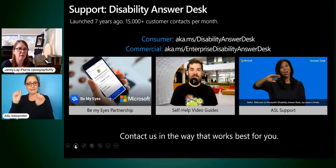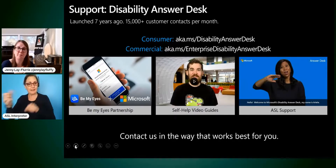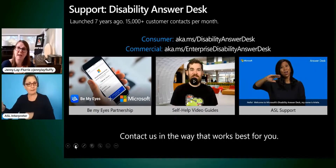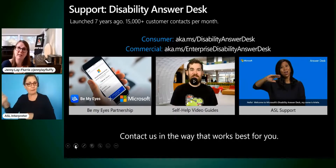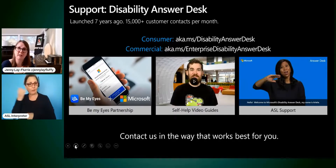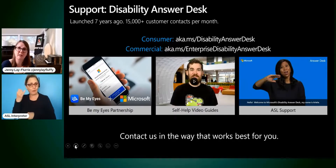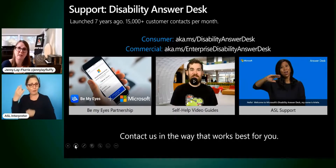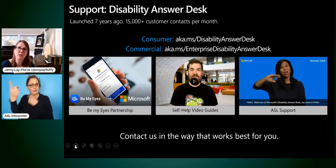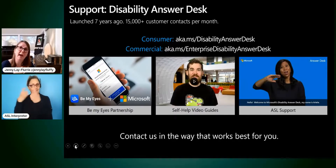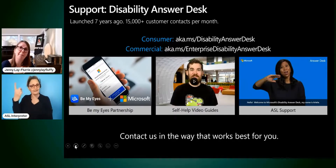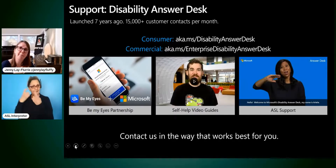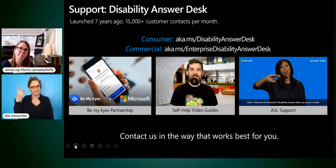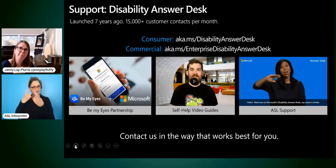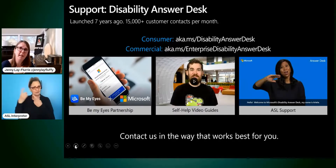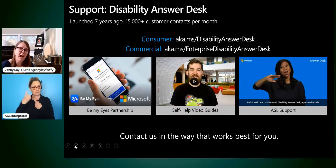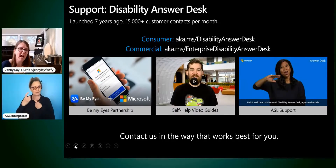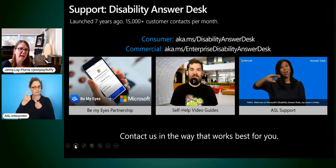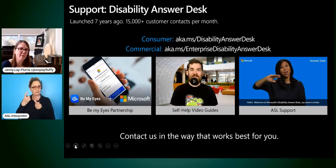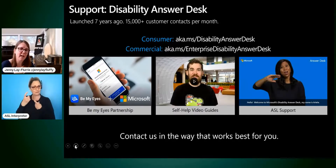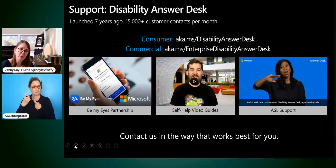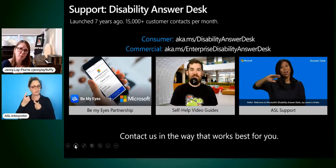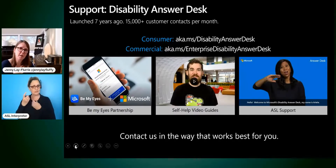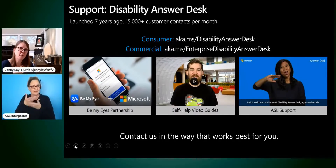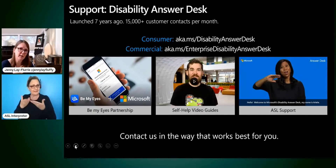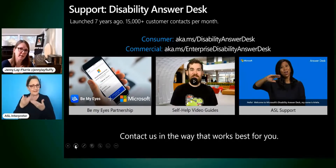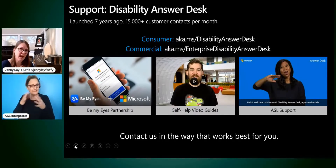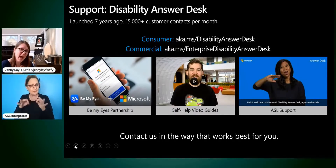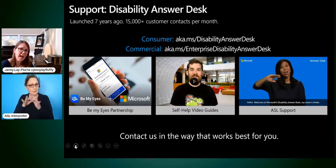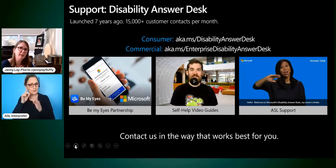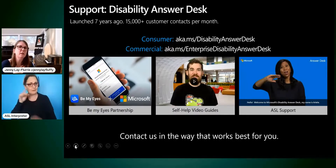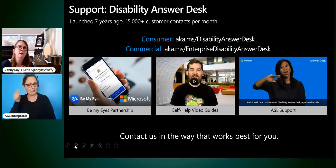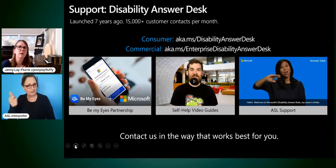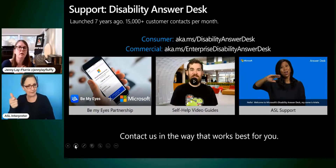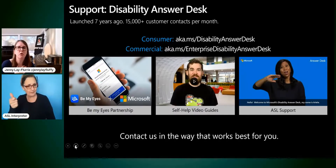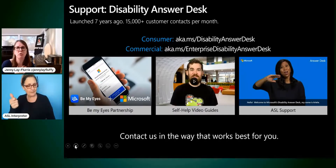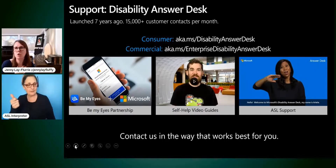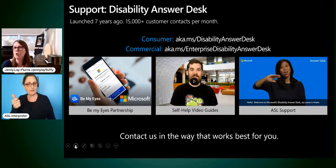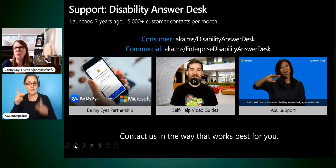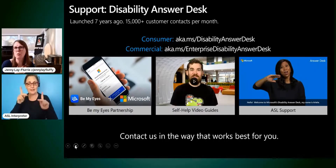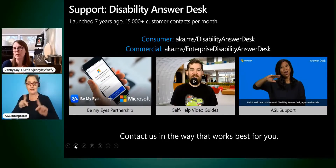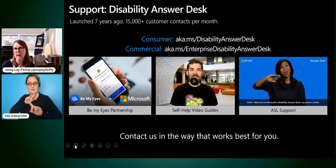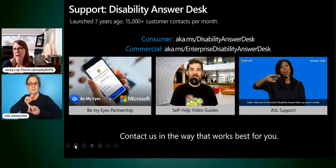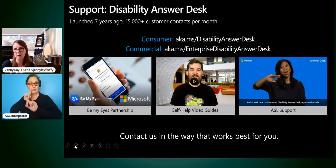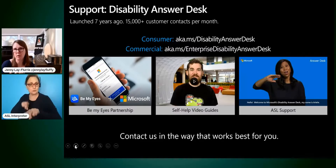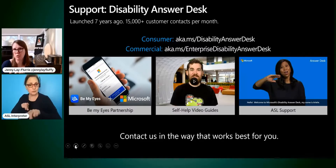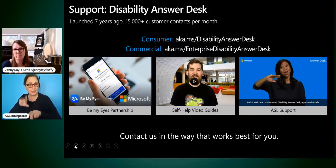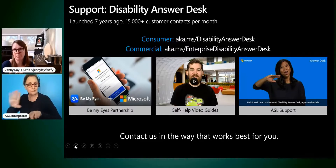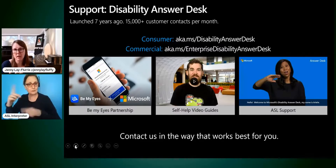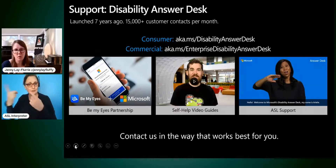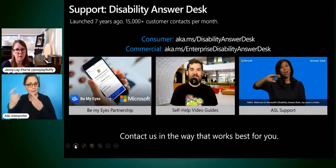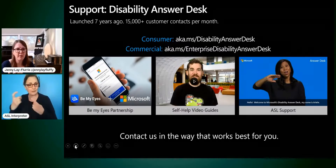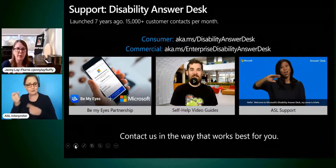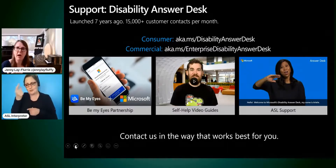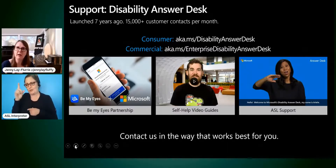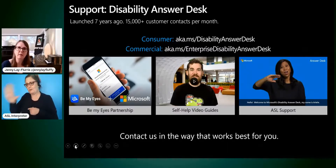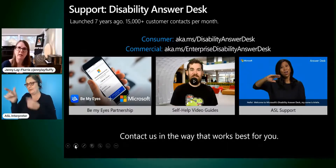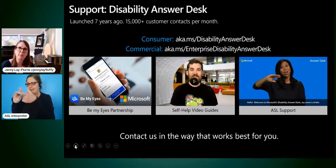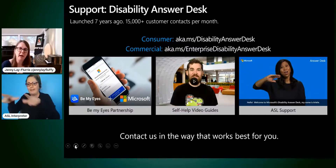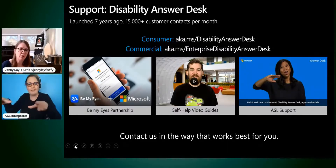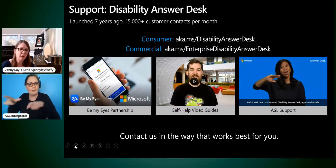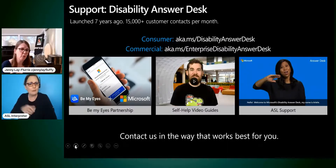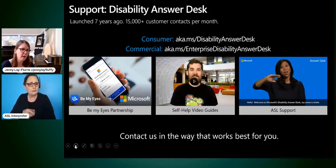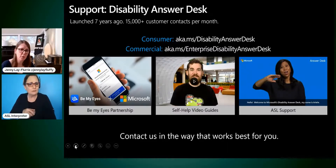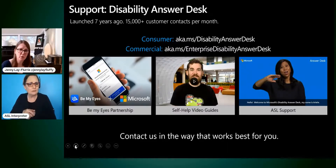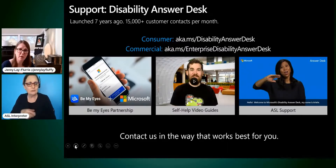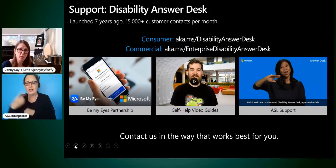that mattered to them and have an expert at the other end that knew that language whether they were asking